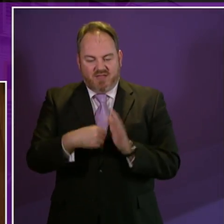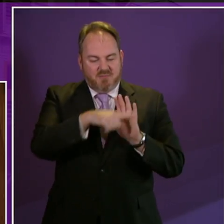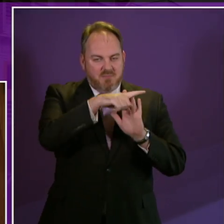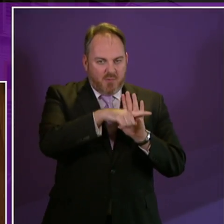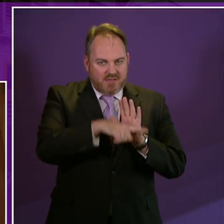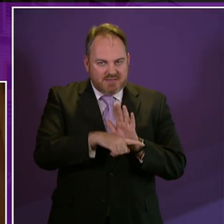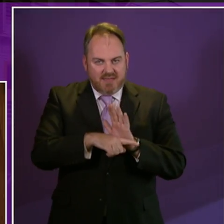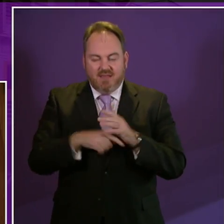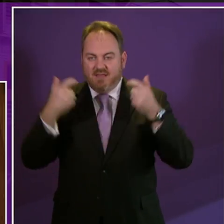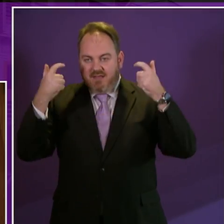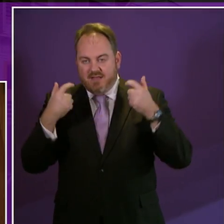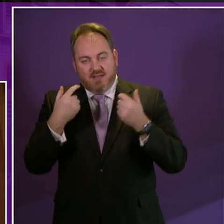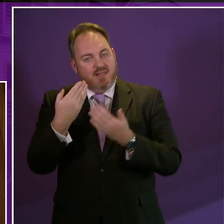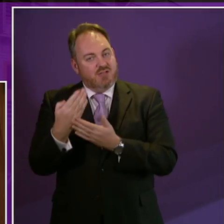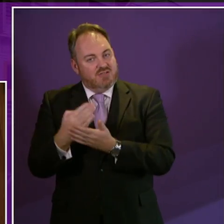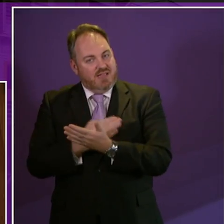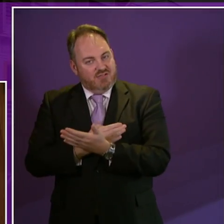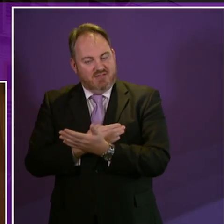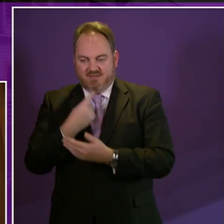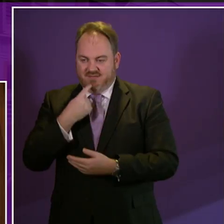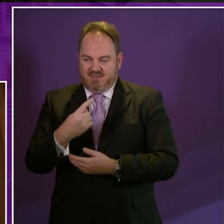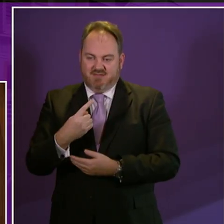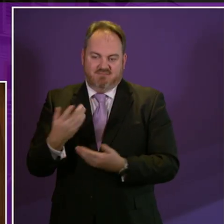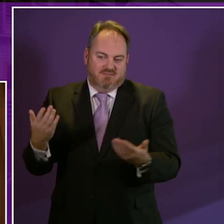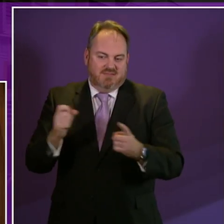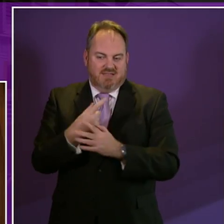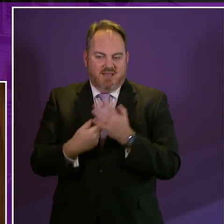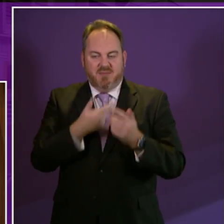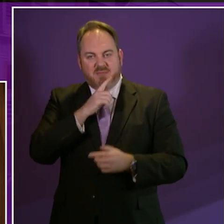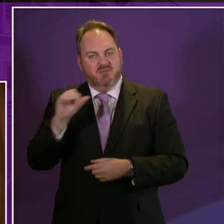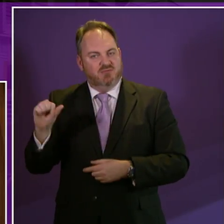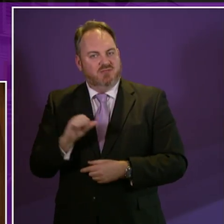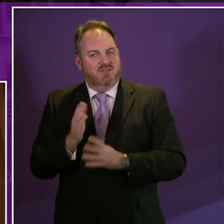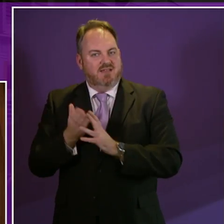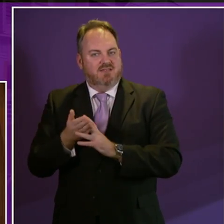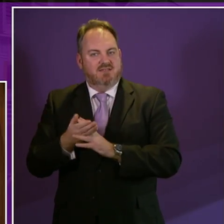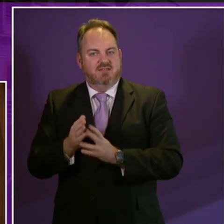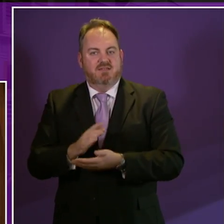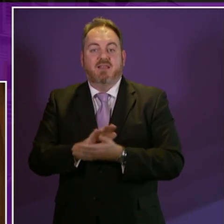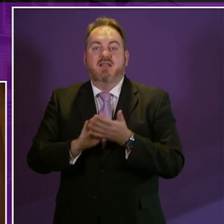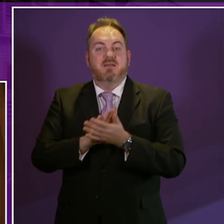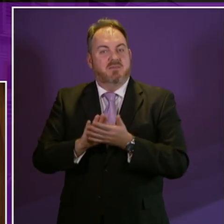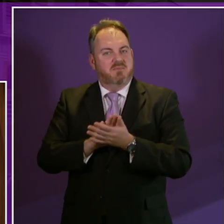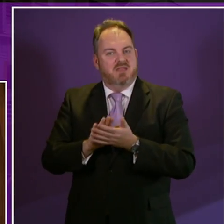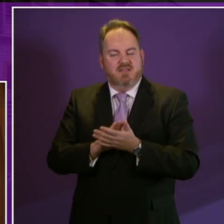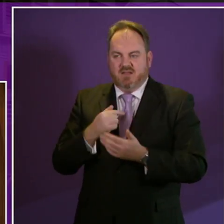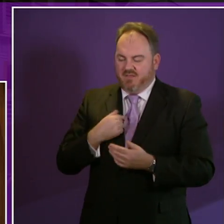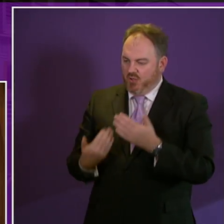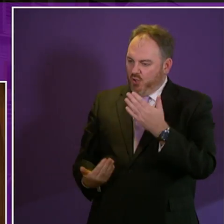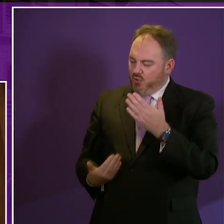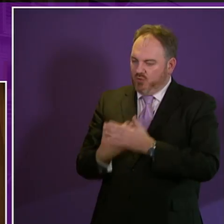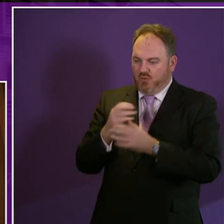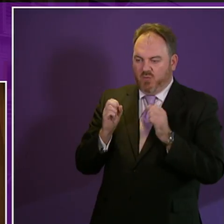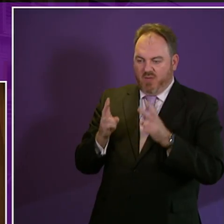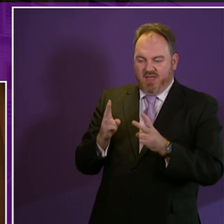legislation which affects disabled people. The Law Society of Scotland praises the Scottish Government for this, for taking a groundbreaking approach. And